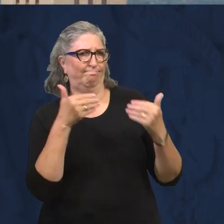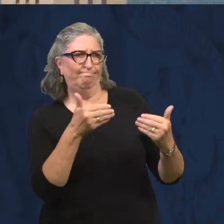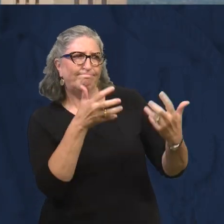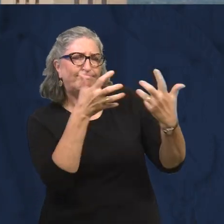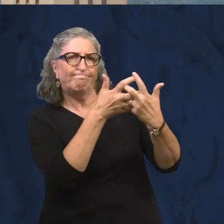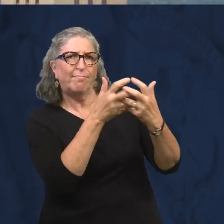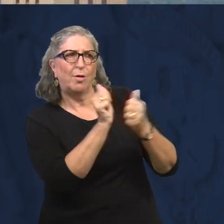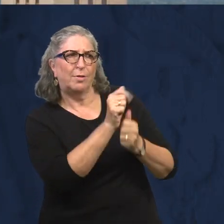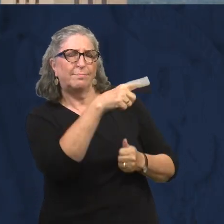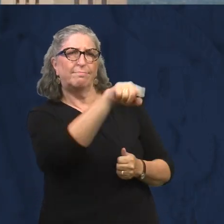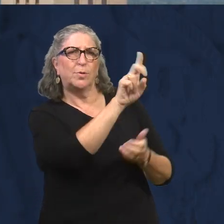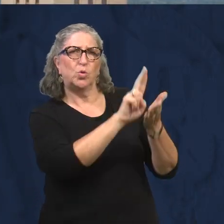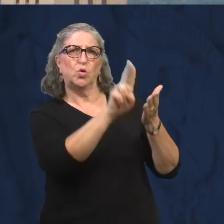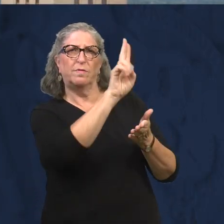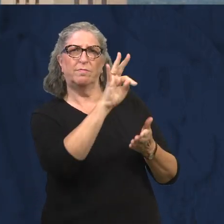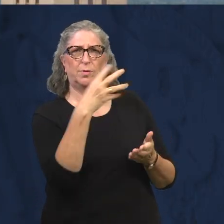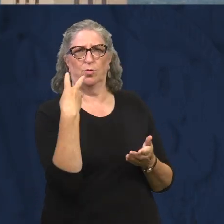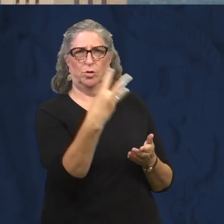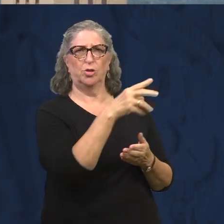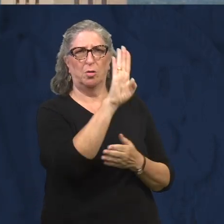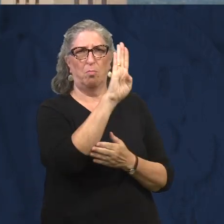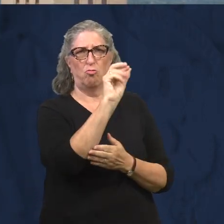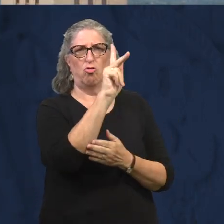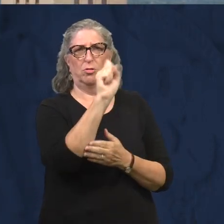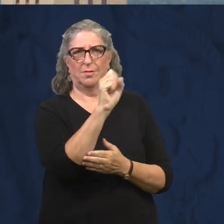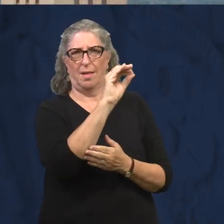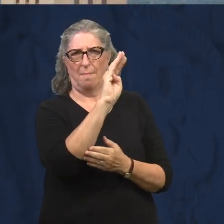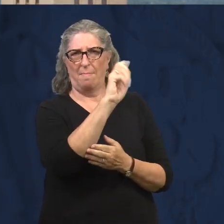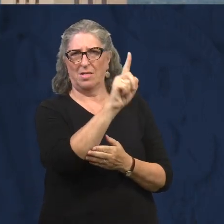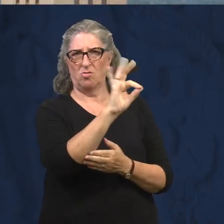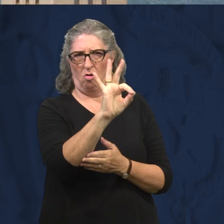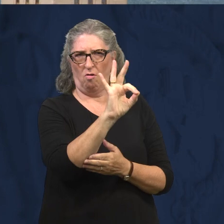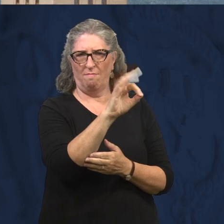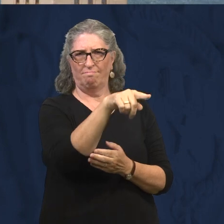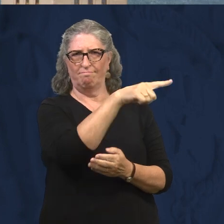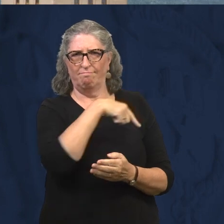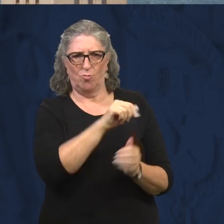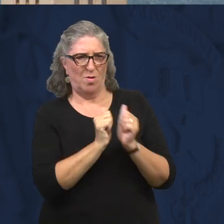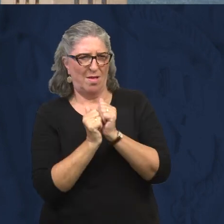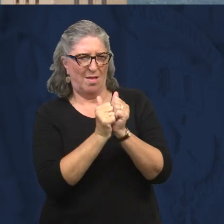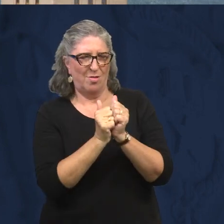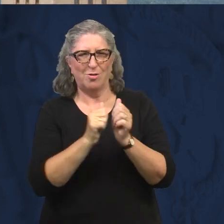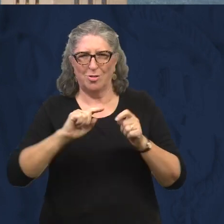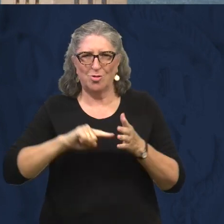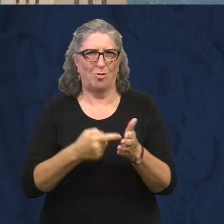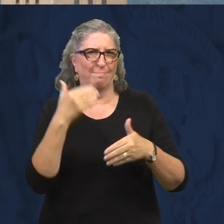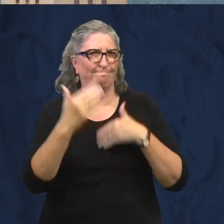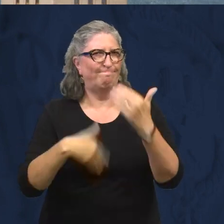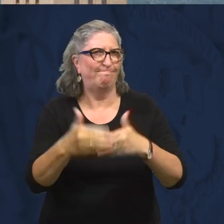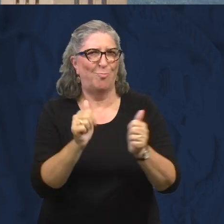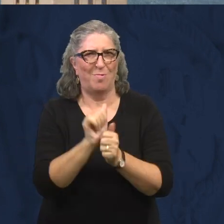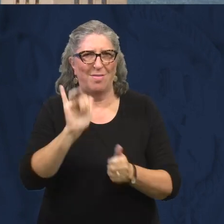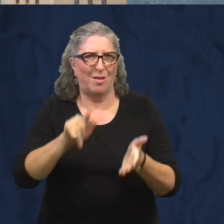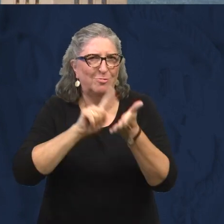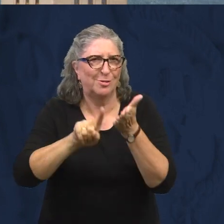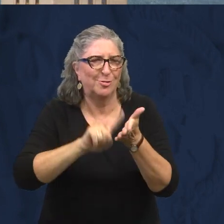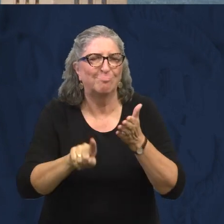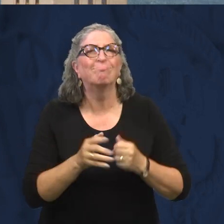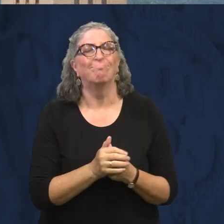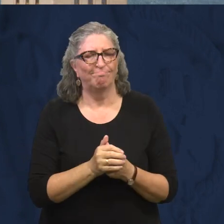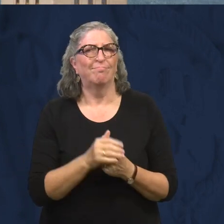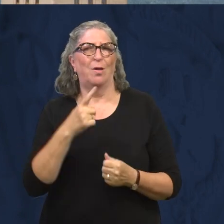This research collaboration with infant gaze following experts Brooks and Meltzoff enabled us to ask this question